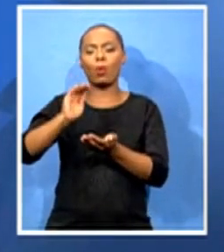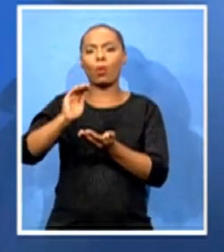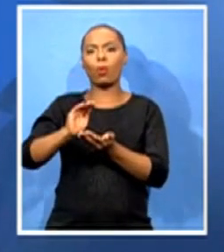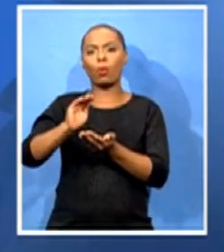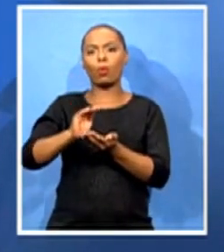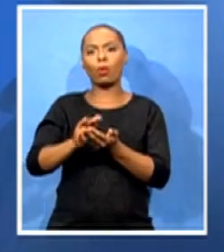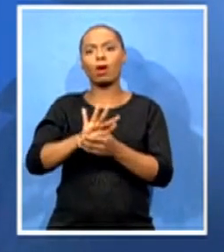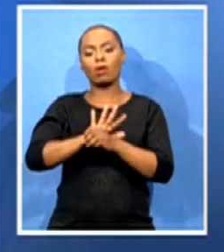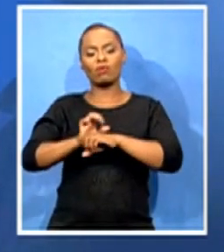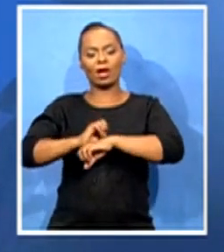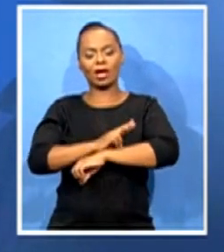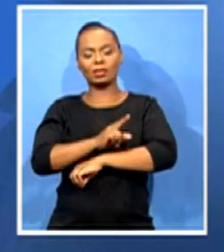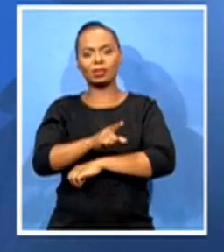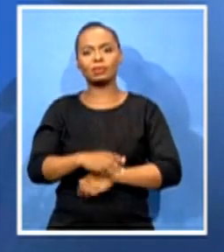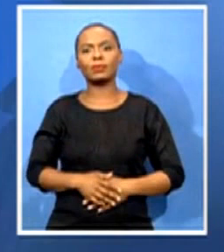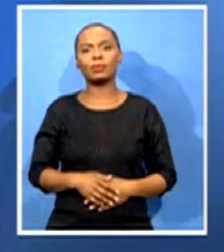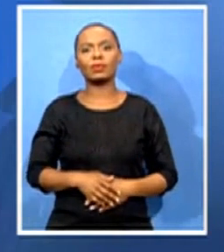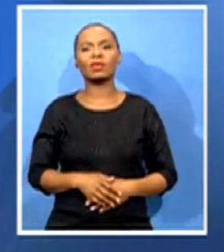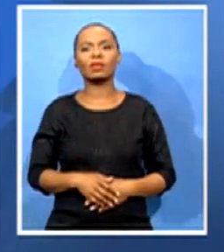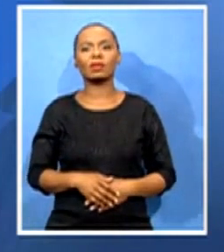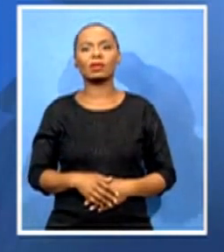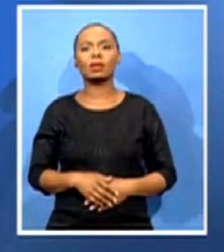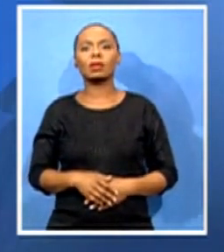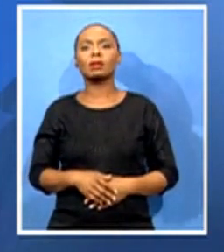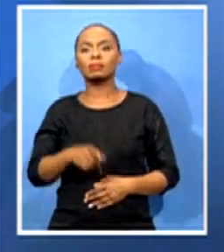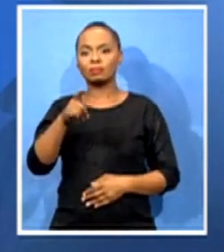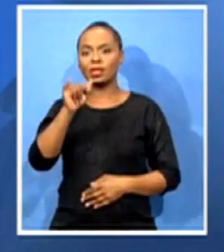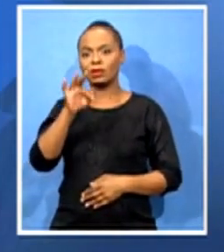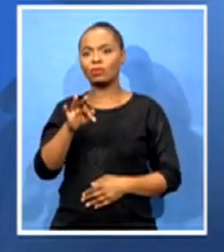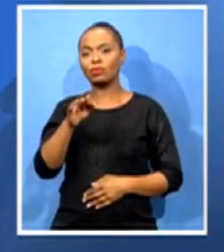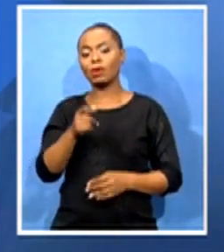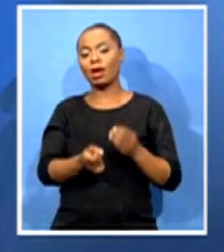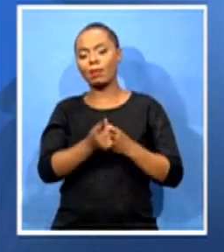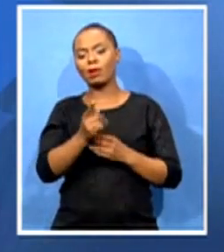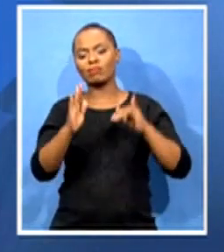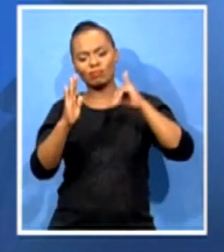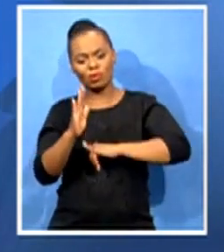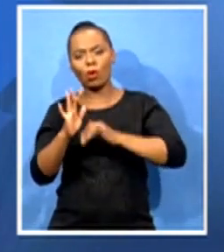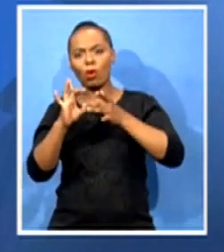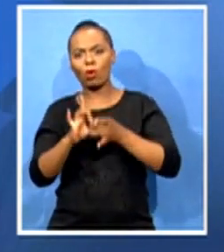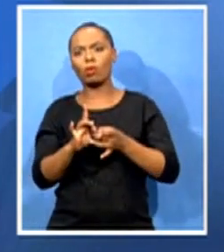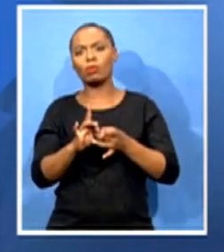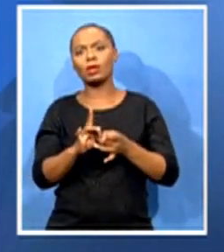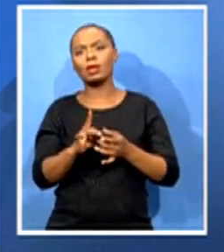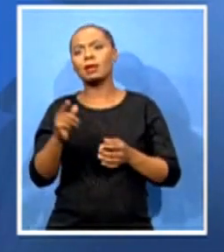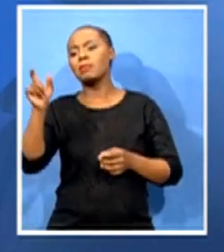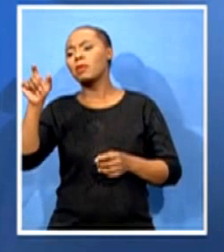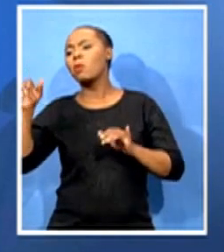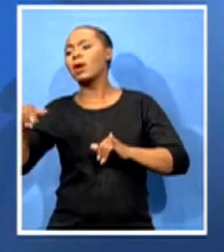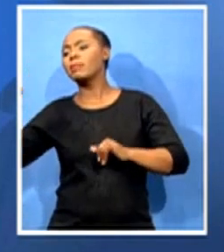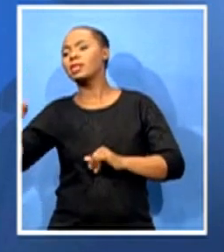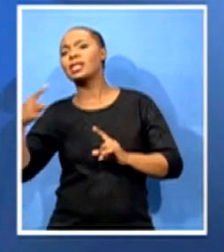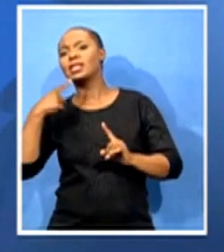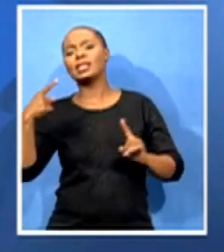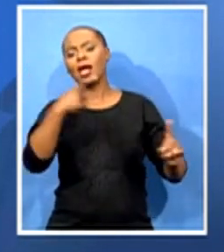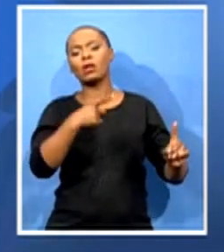you stay at home, you love yourself, you don't need somebody to tell you to do that. You will be able to stop the spread. We've seen them